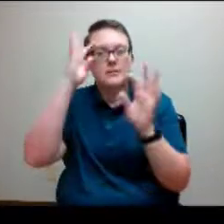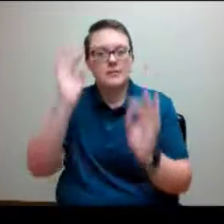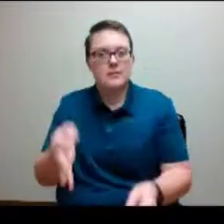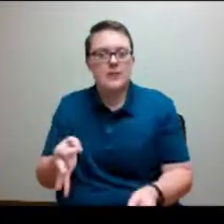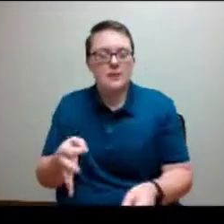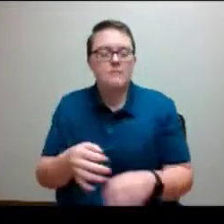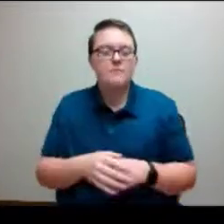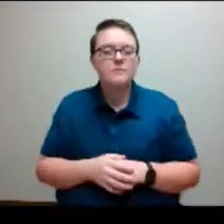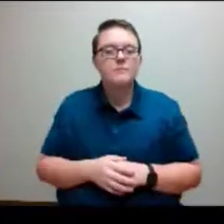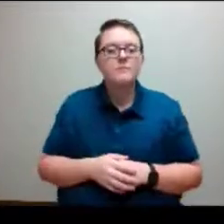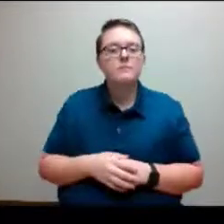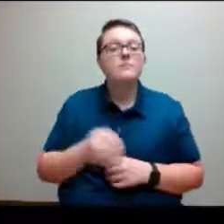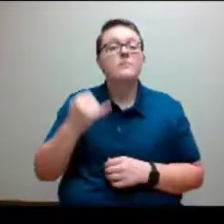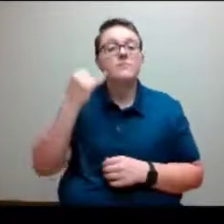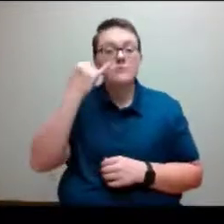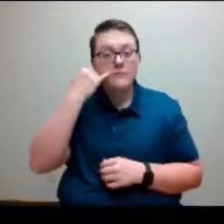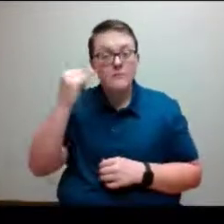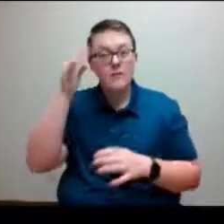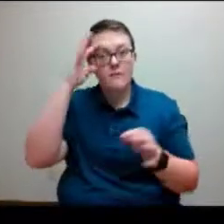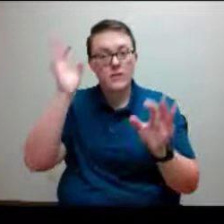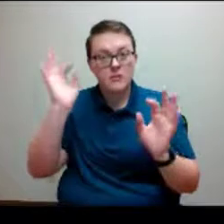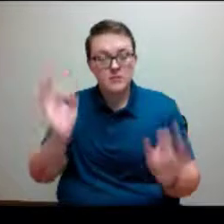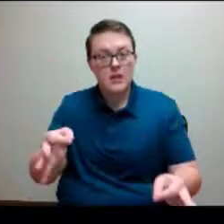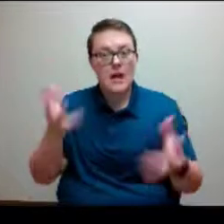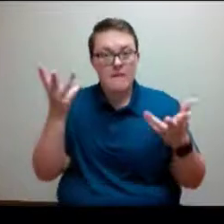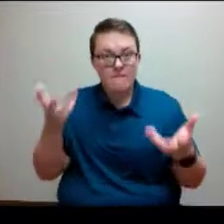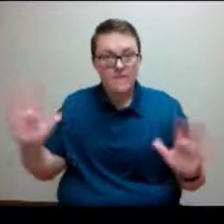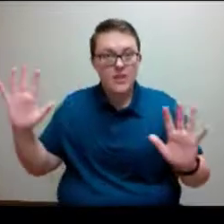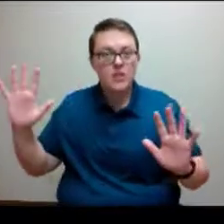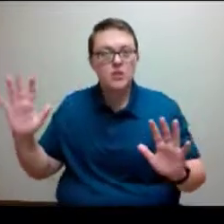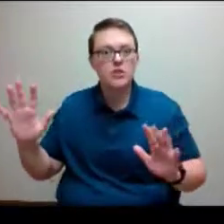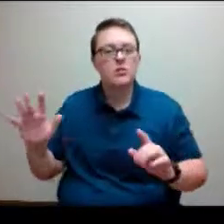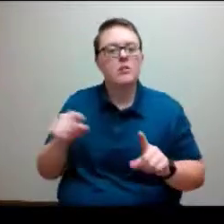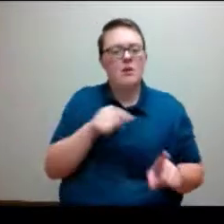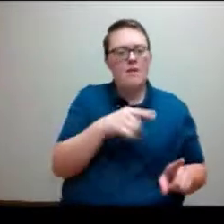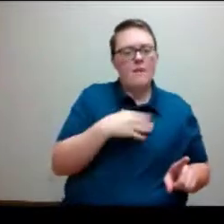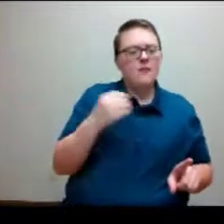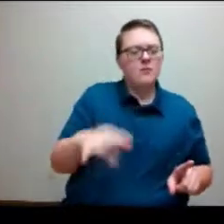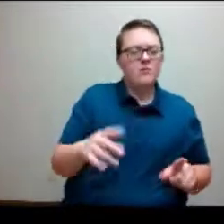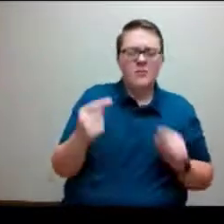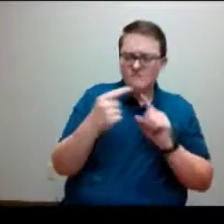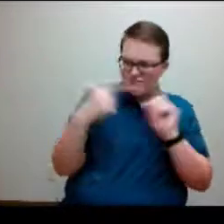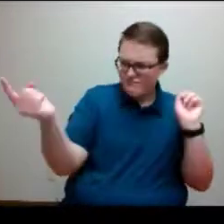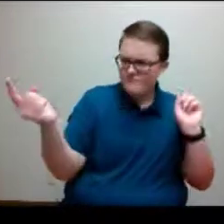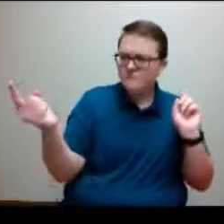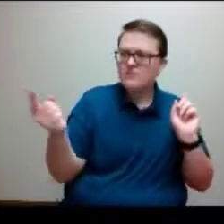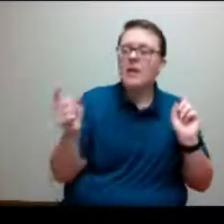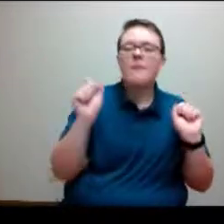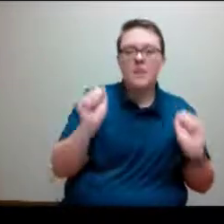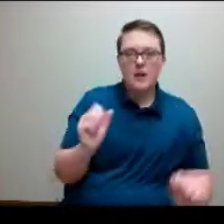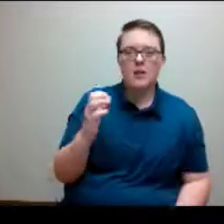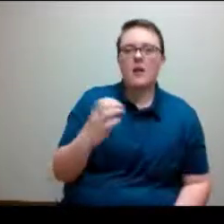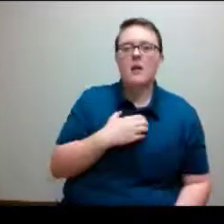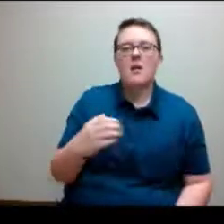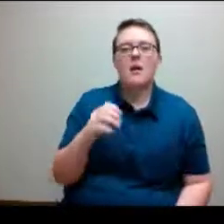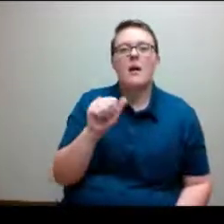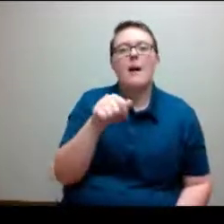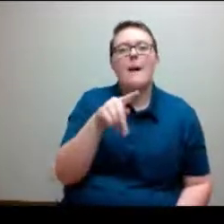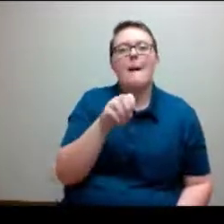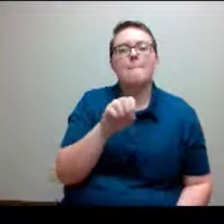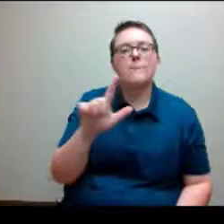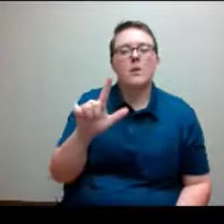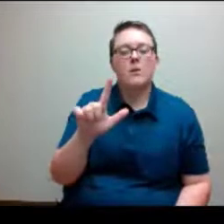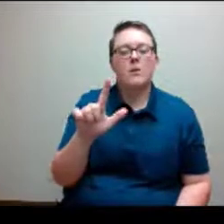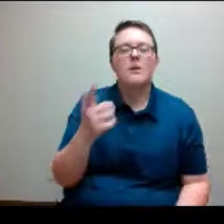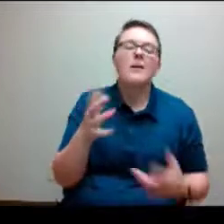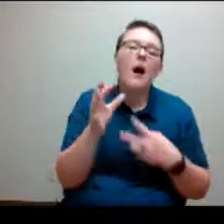decision is issued and the student feels as though they have grounds for an appeal, they can submit that. It is optional, though, and not required.